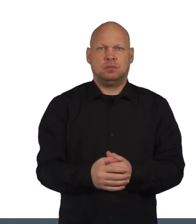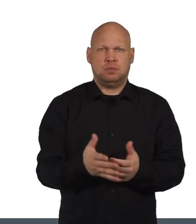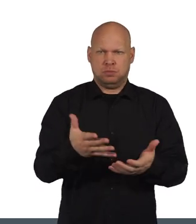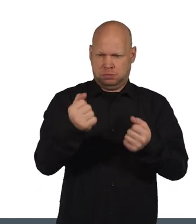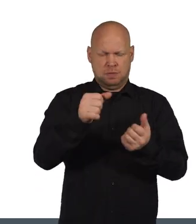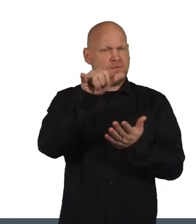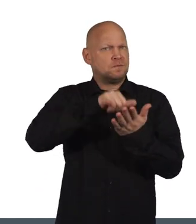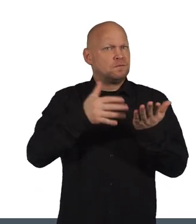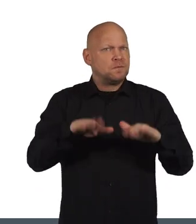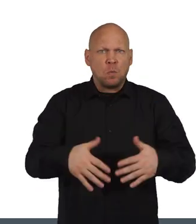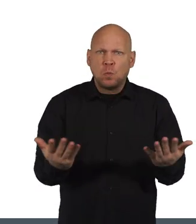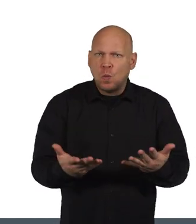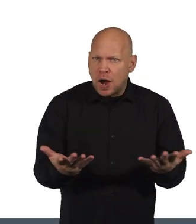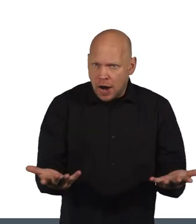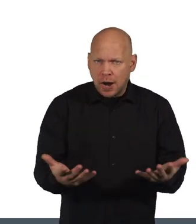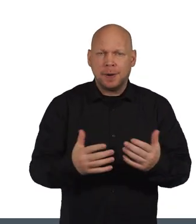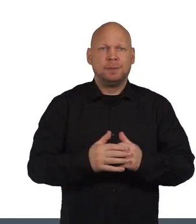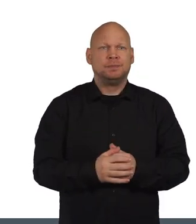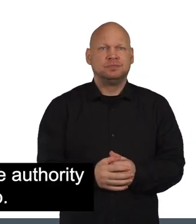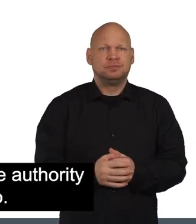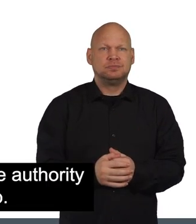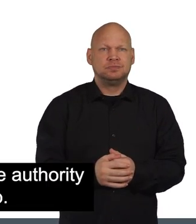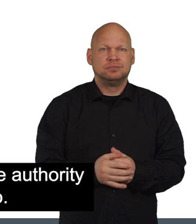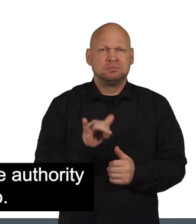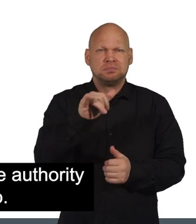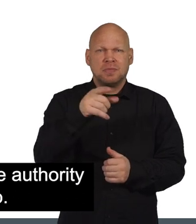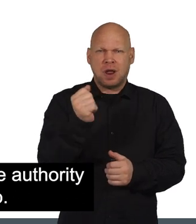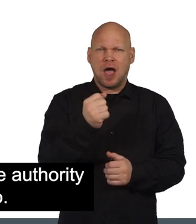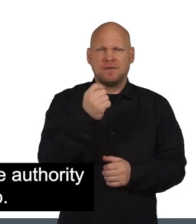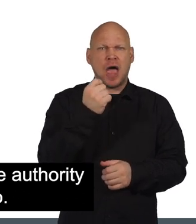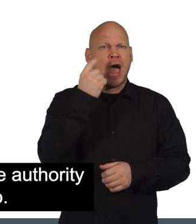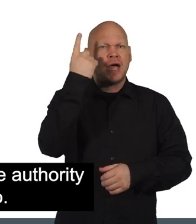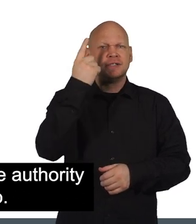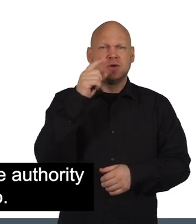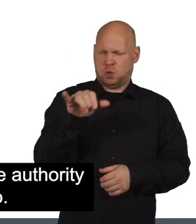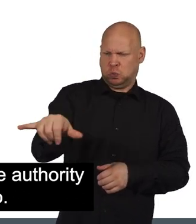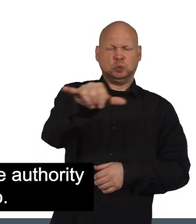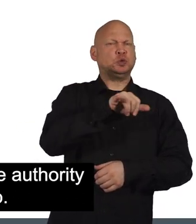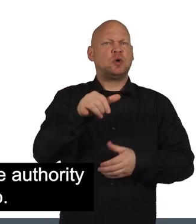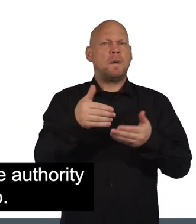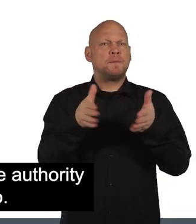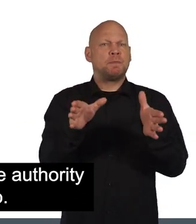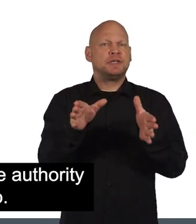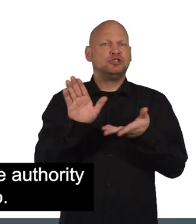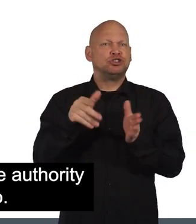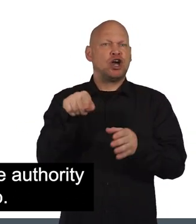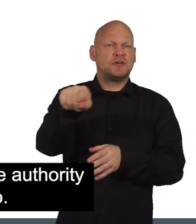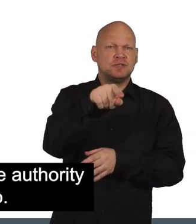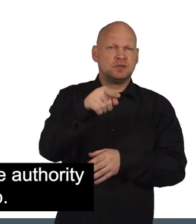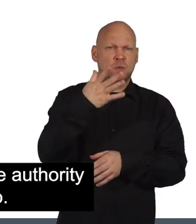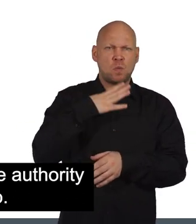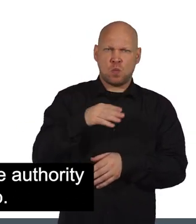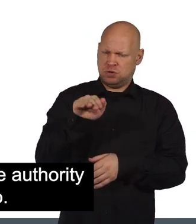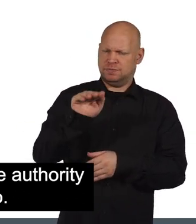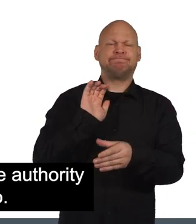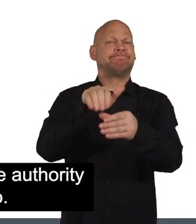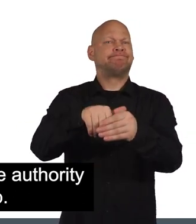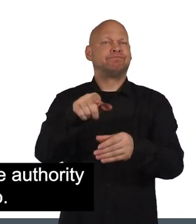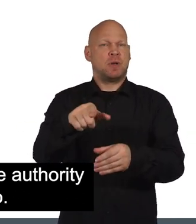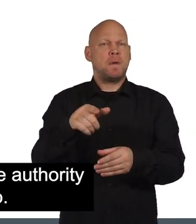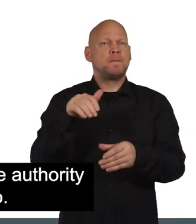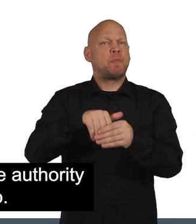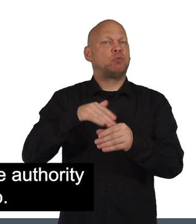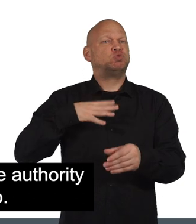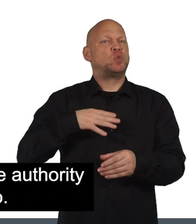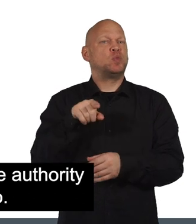Where do you get this form from? You'll probably have some idea of which Public Service Authority you want to make the participation